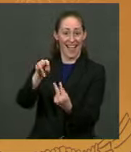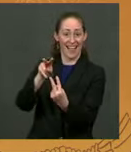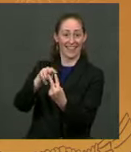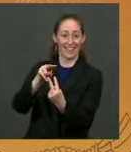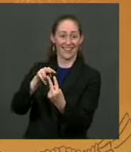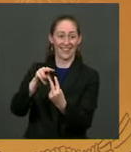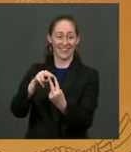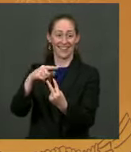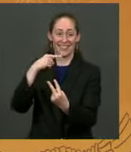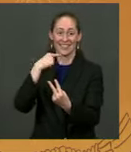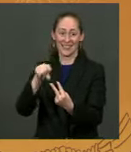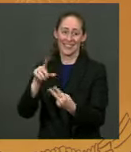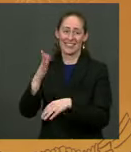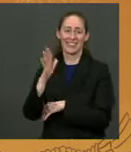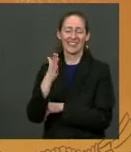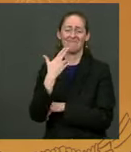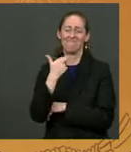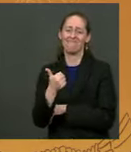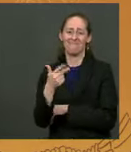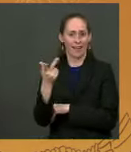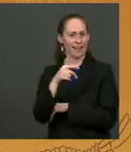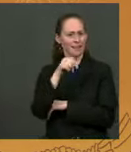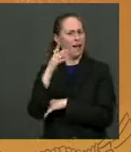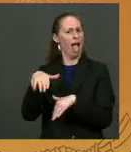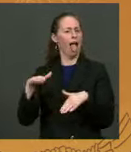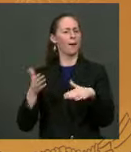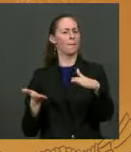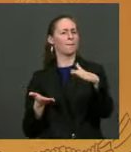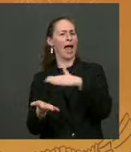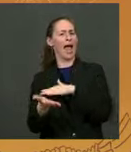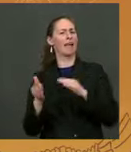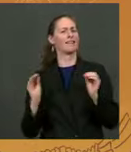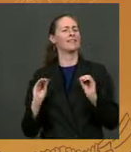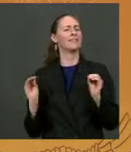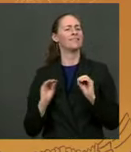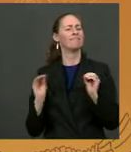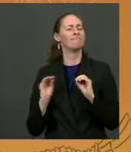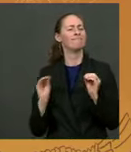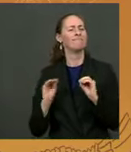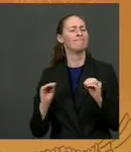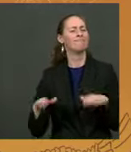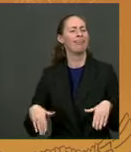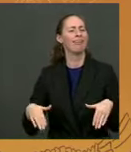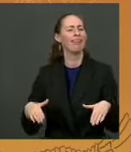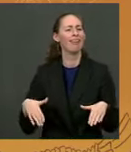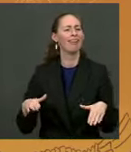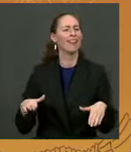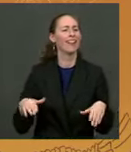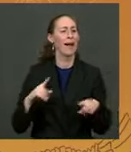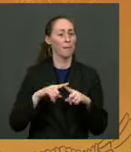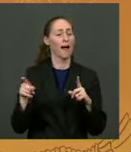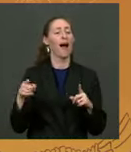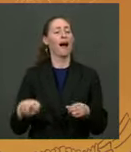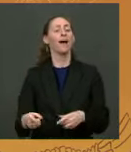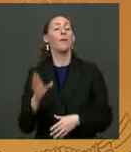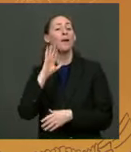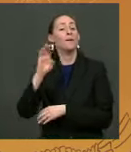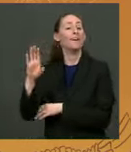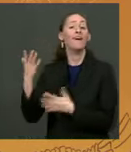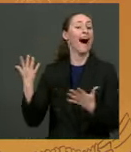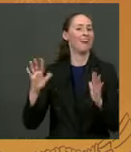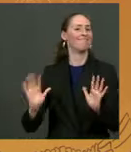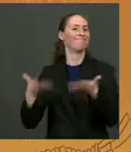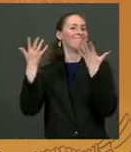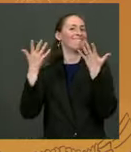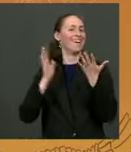Yeah, sure. I love them talking to me like this. This week, they were welcomed on the red carpet at a fancy